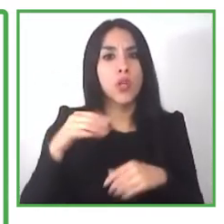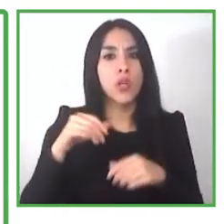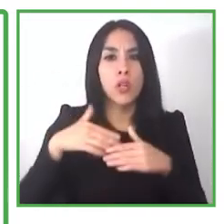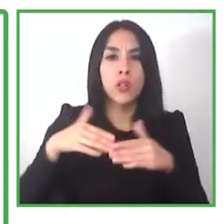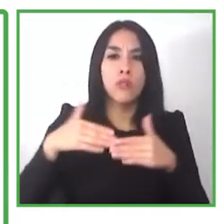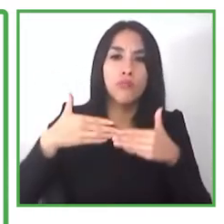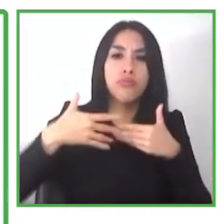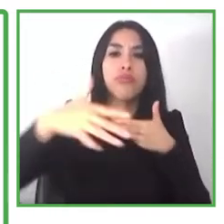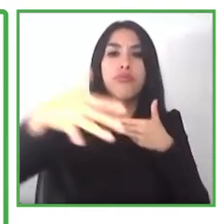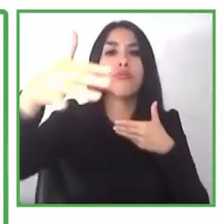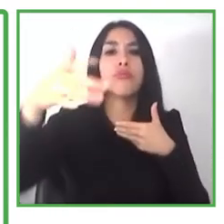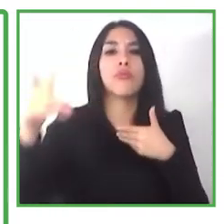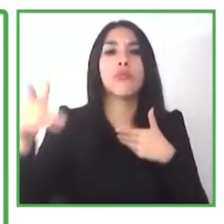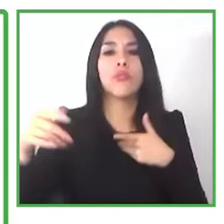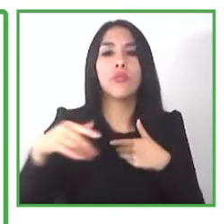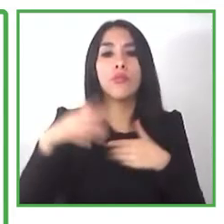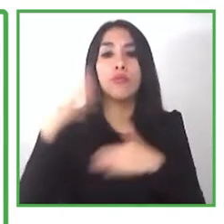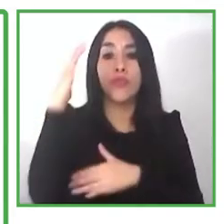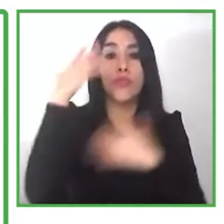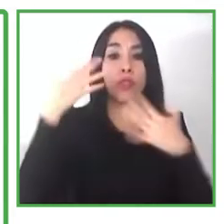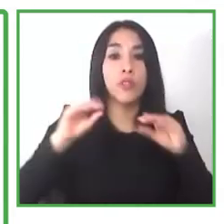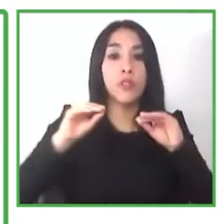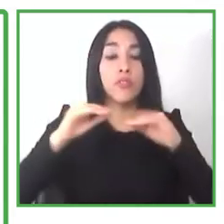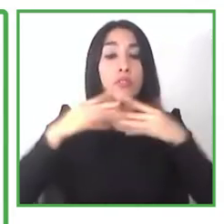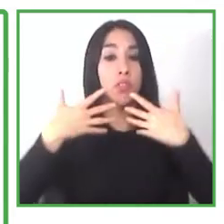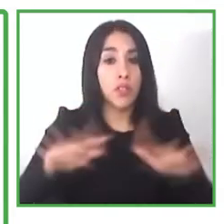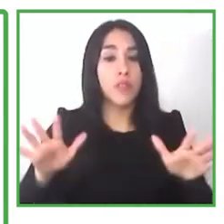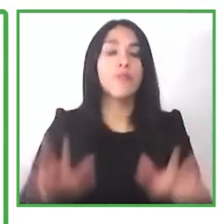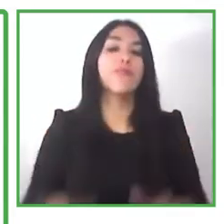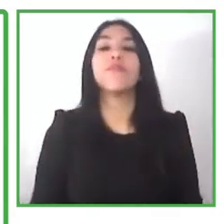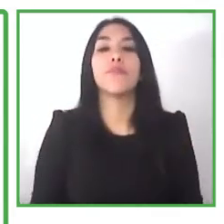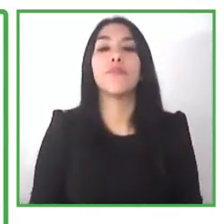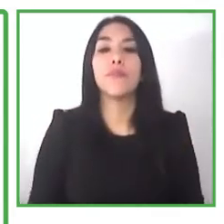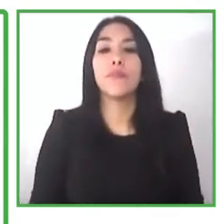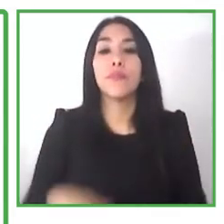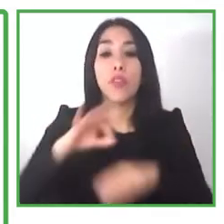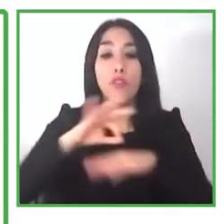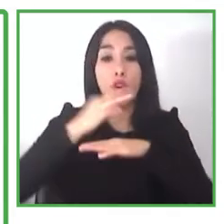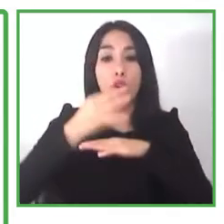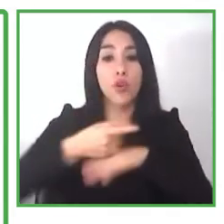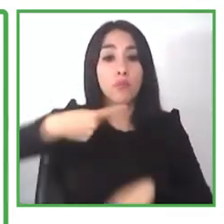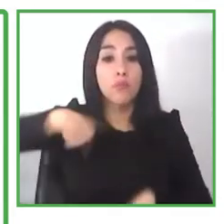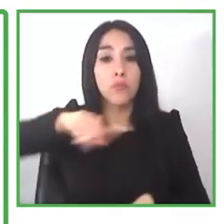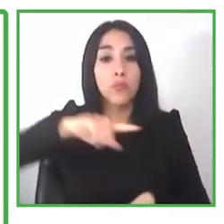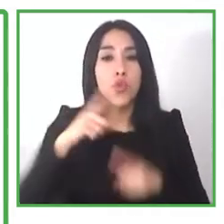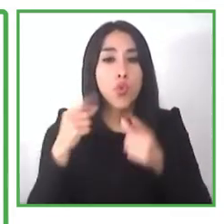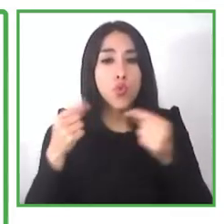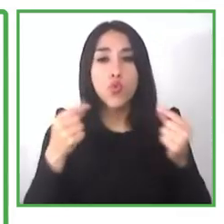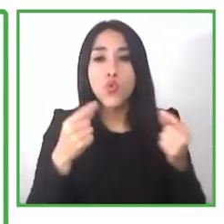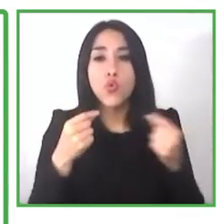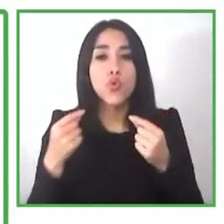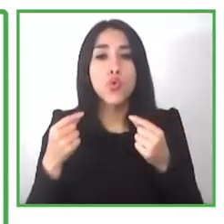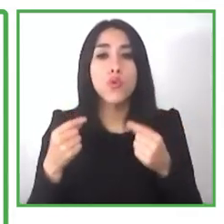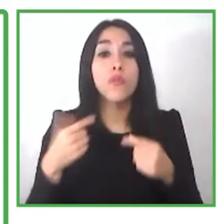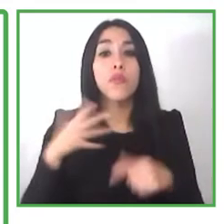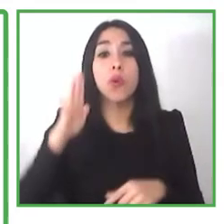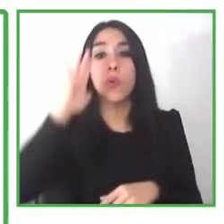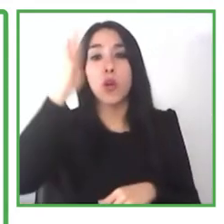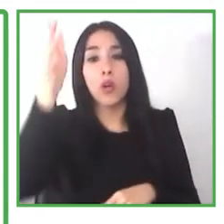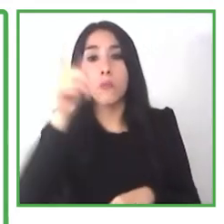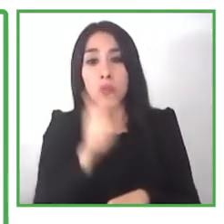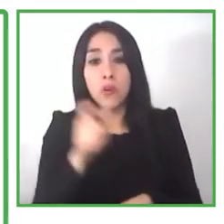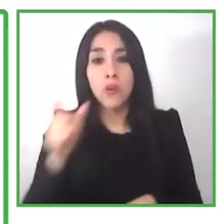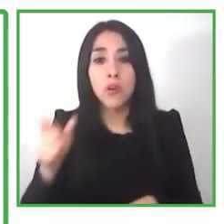move the young adults into what we call second phase of membership and that's where we start seeking out employment for them and